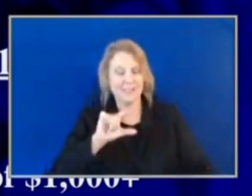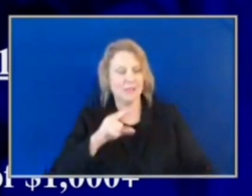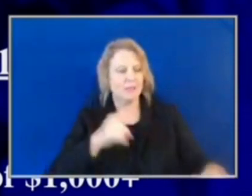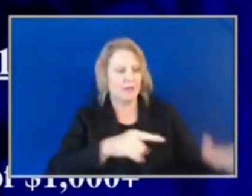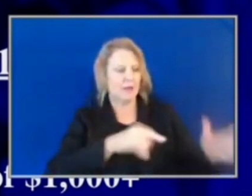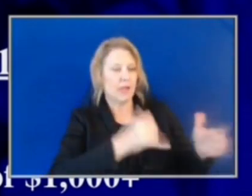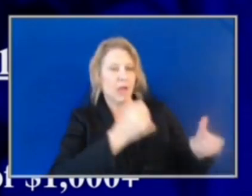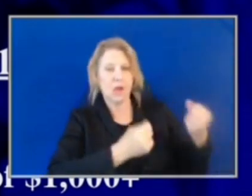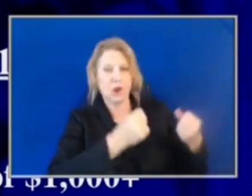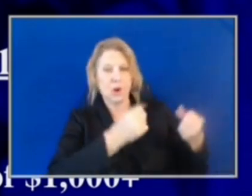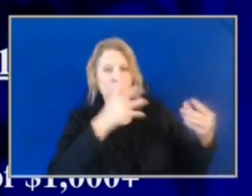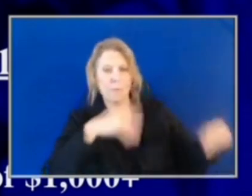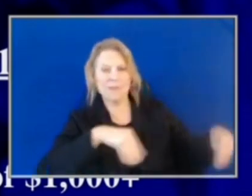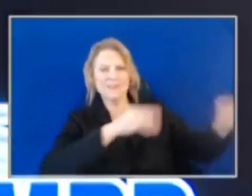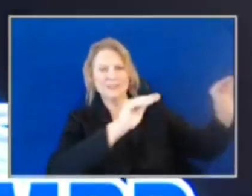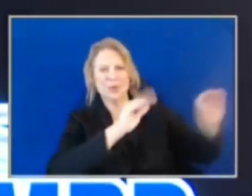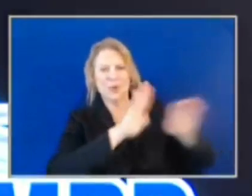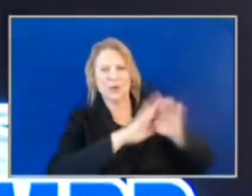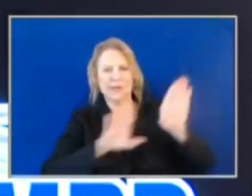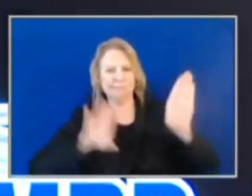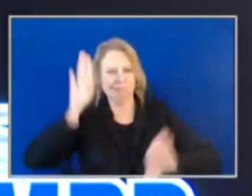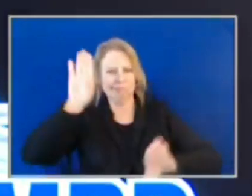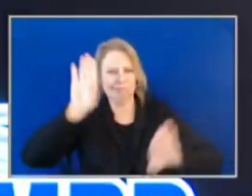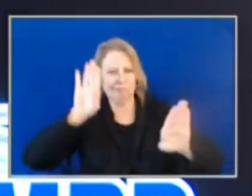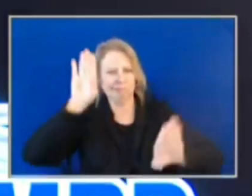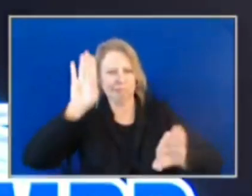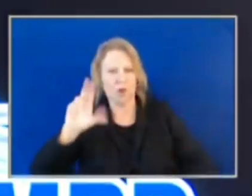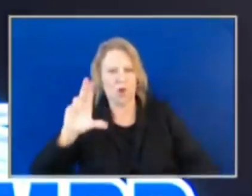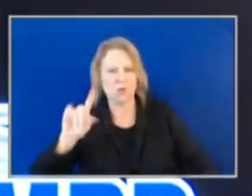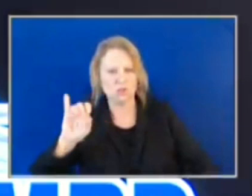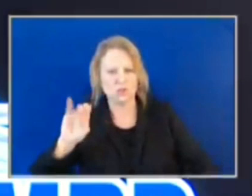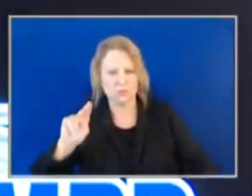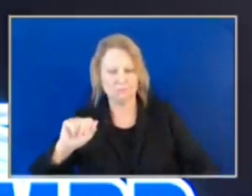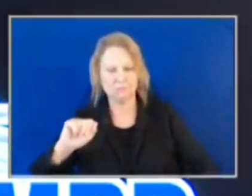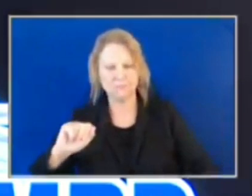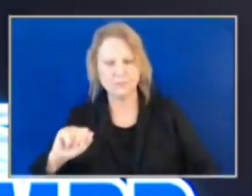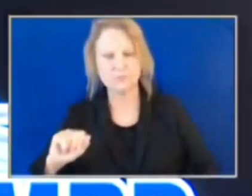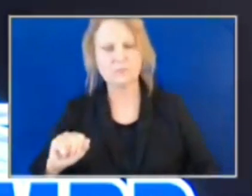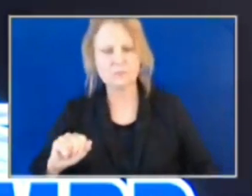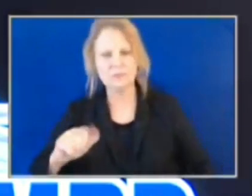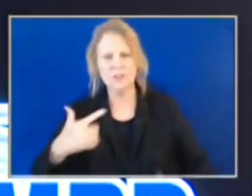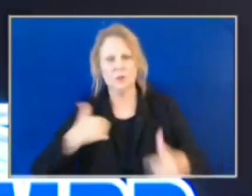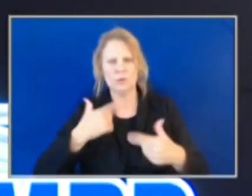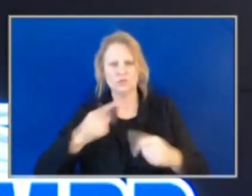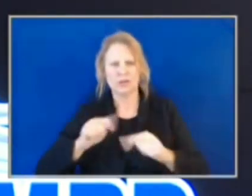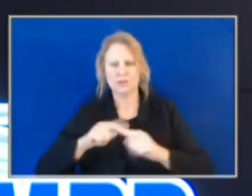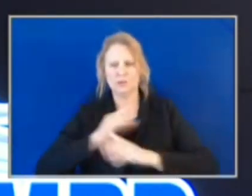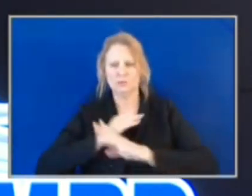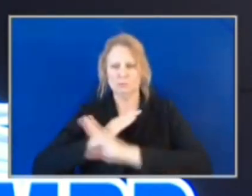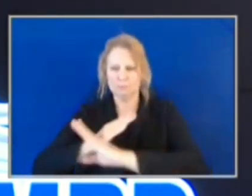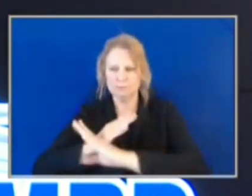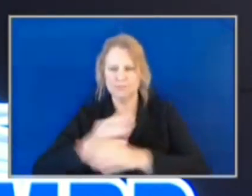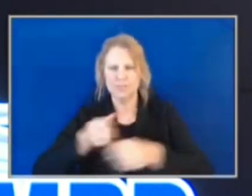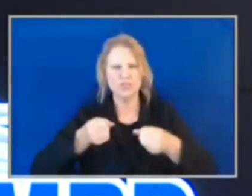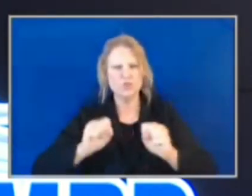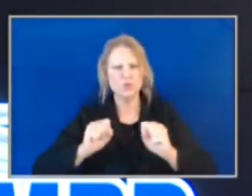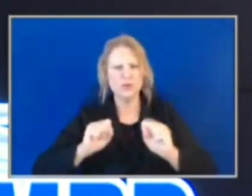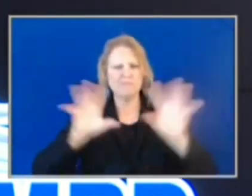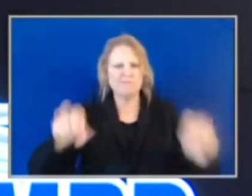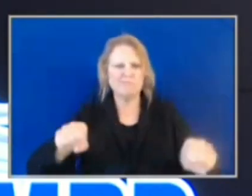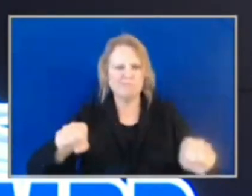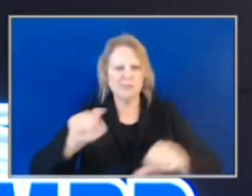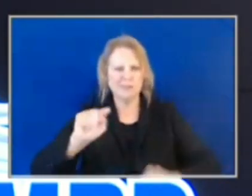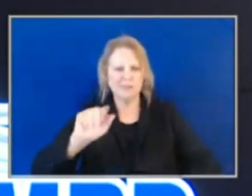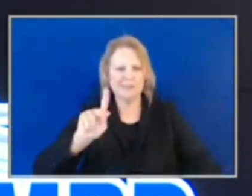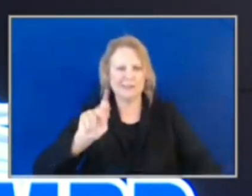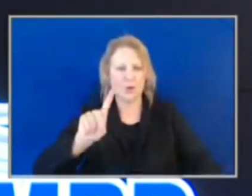auction. We're hopeful that this new tool will aid in combating street takeovers and make those who would participate in such activities think twice.